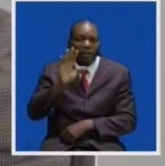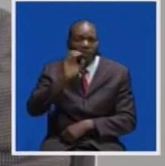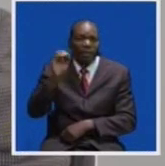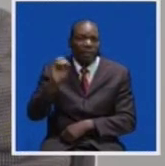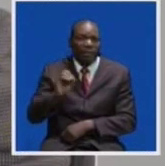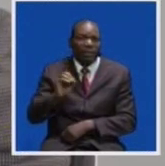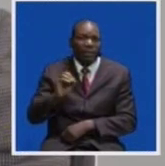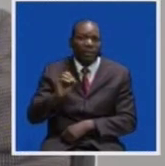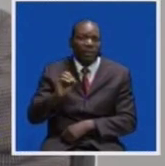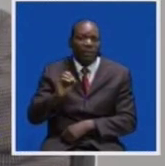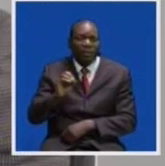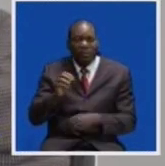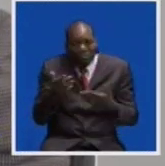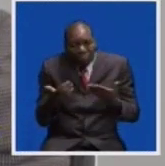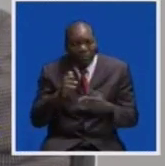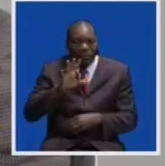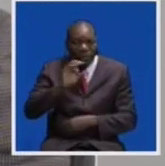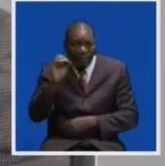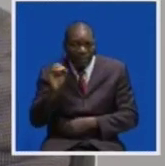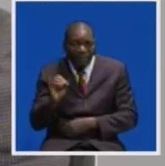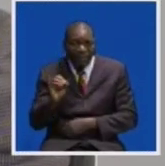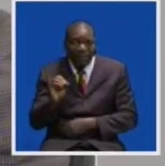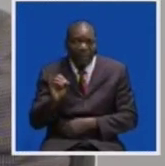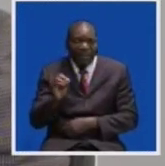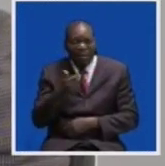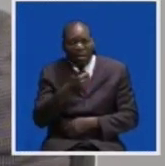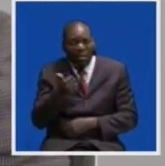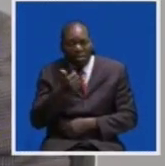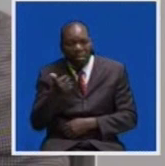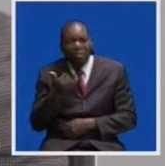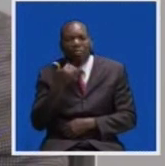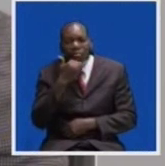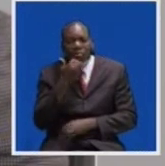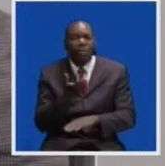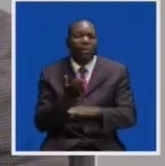with the remaining 5 percent being convictions that I talked about earlier.